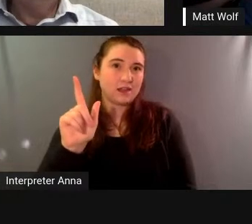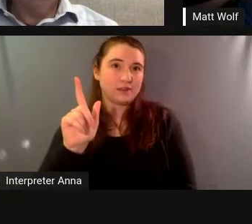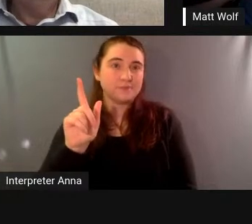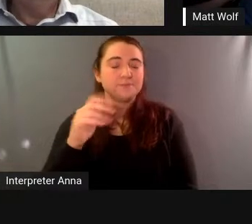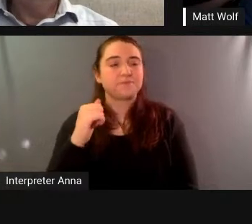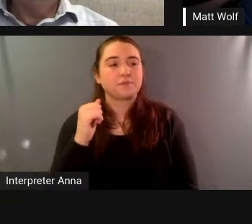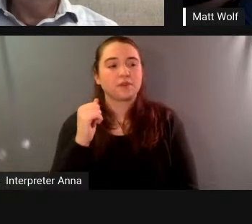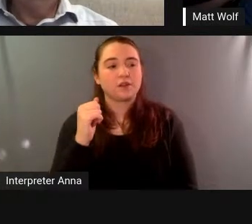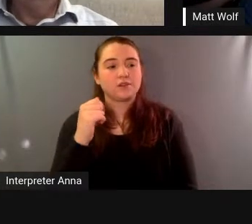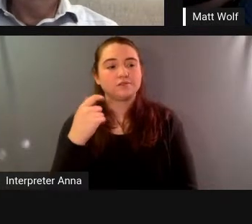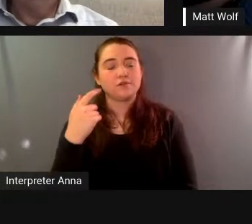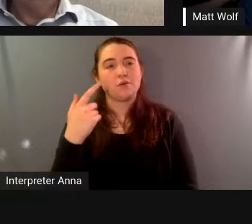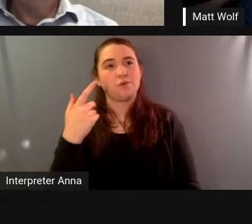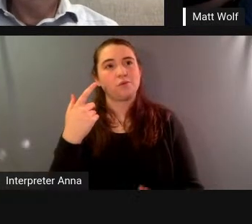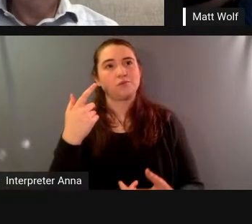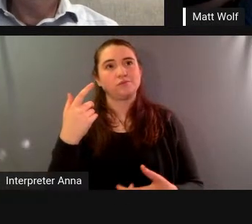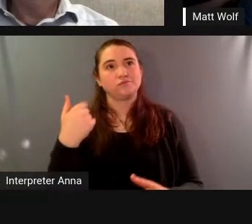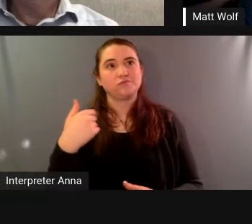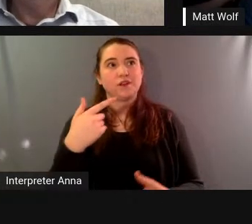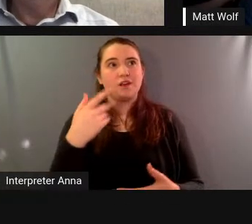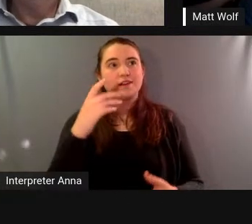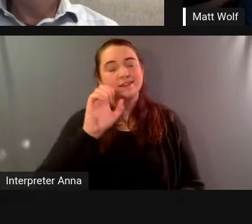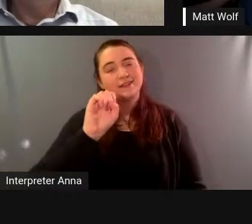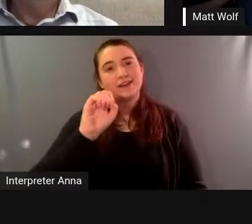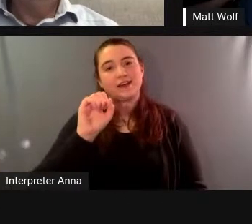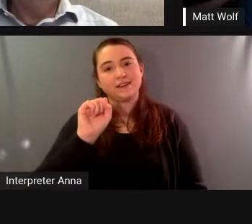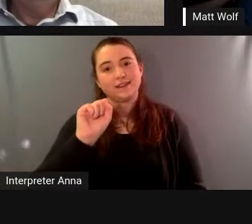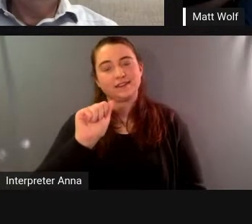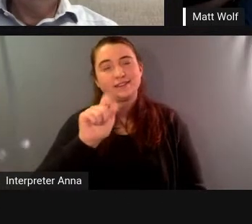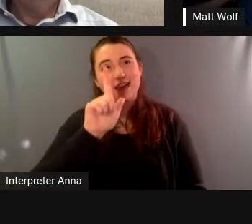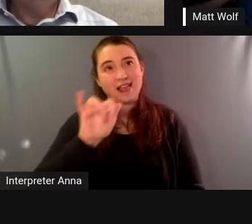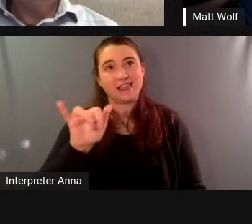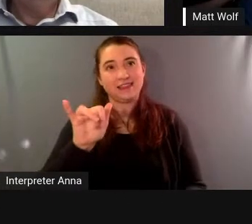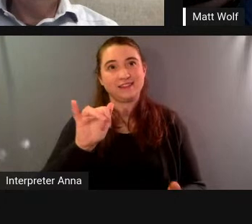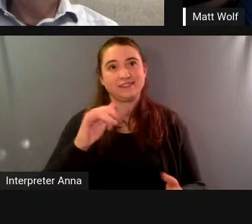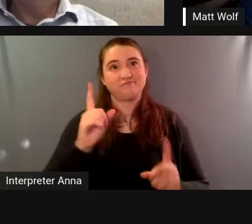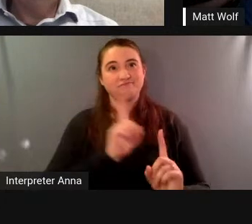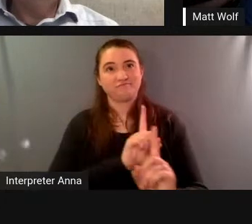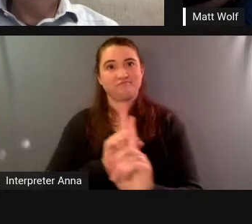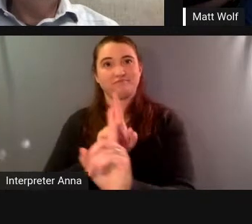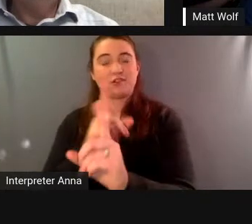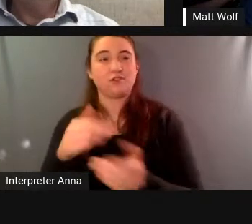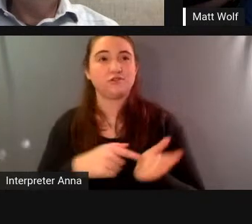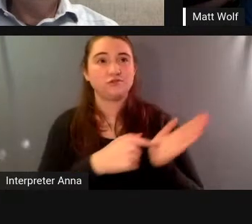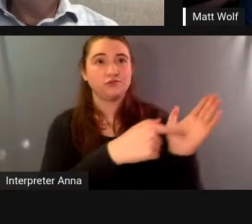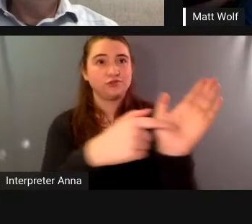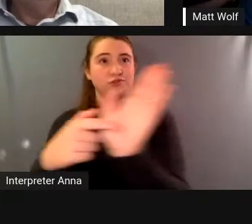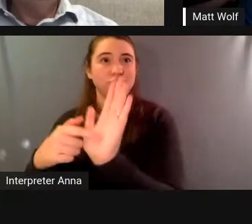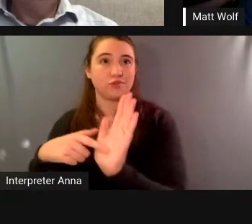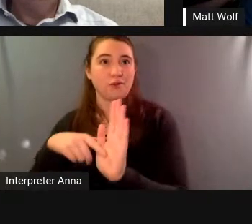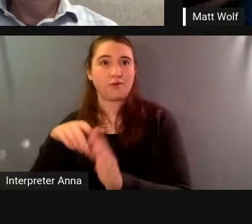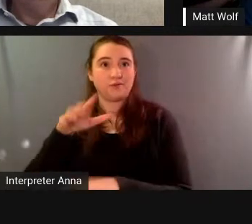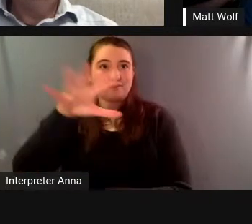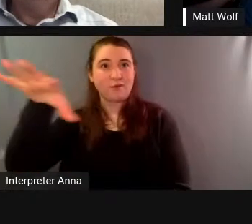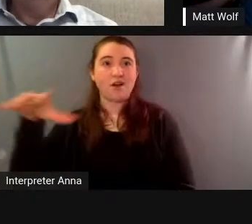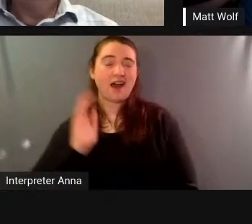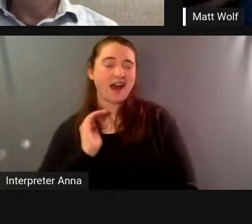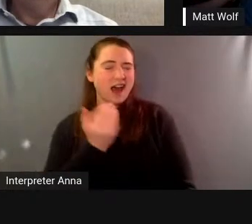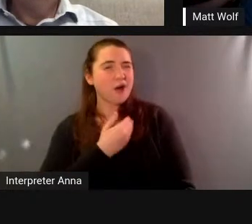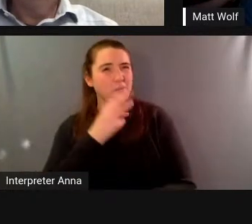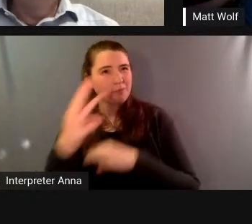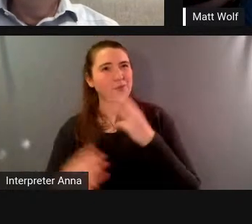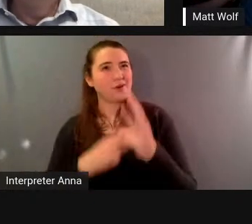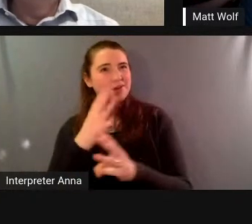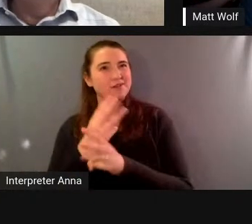their three-piece suits through biosphere and they were all sweating profusely and sally and i of course this was our world you know we were